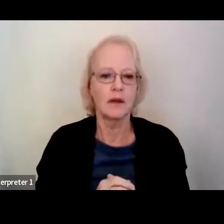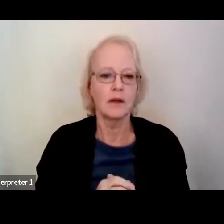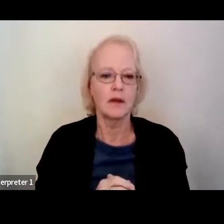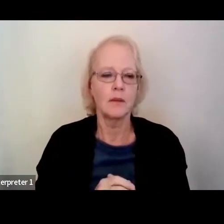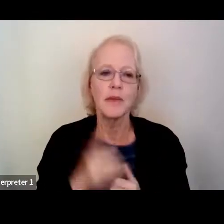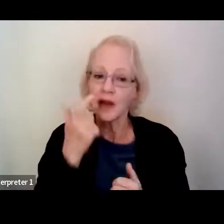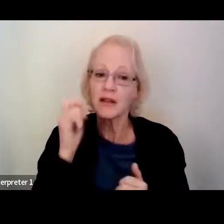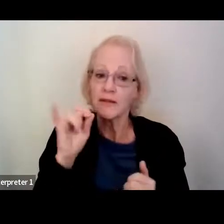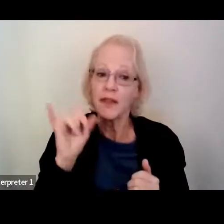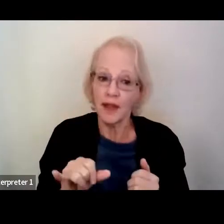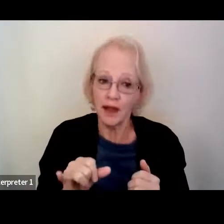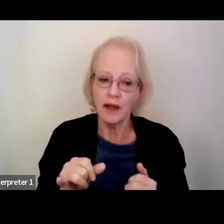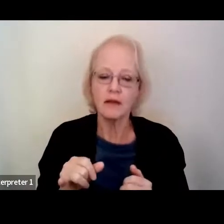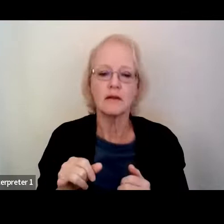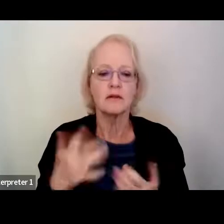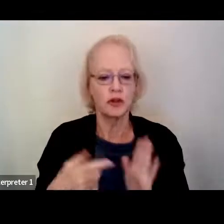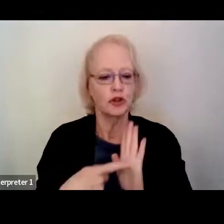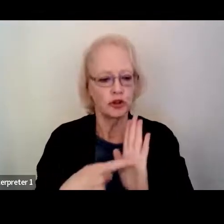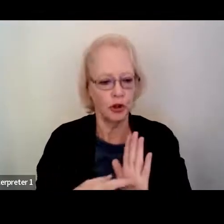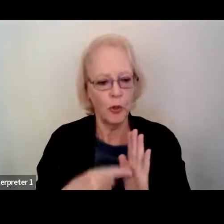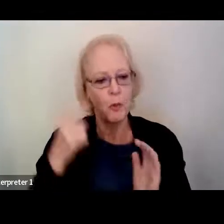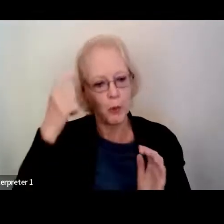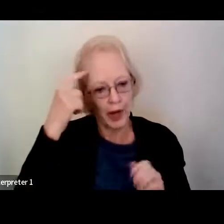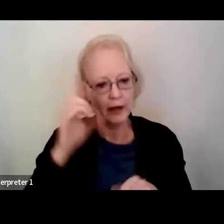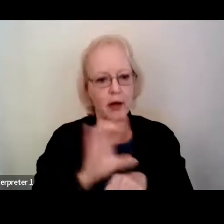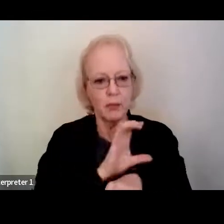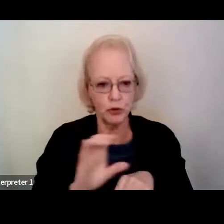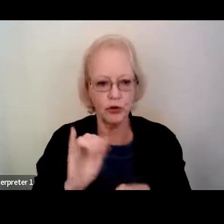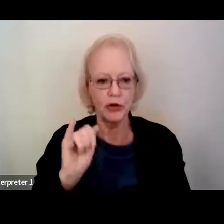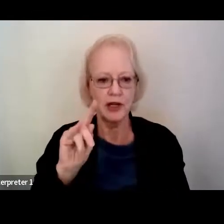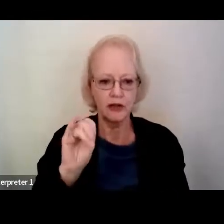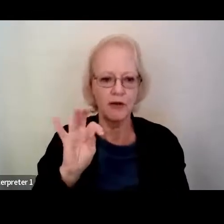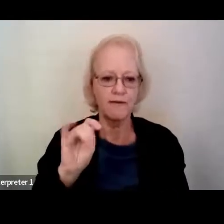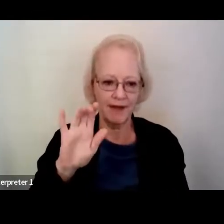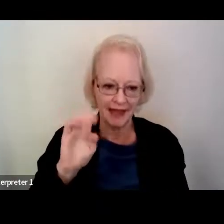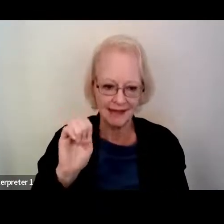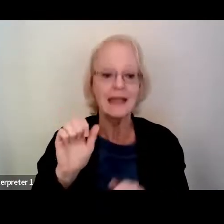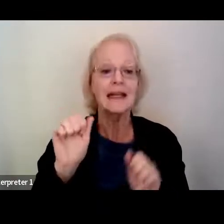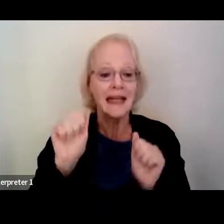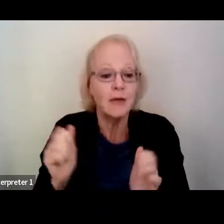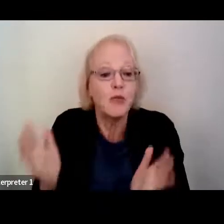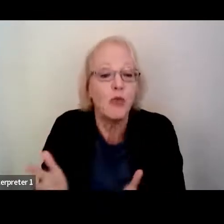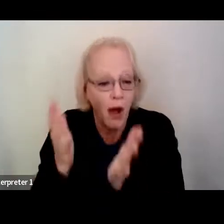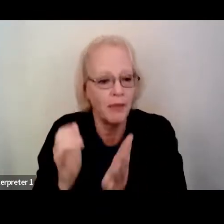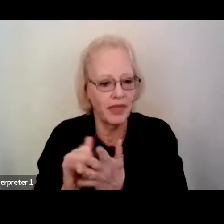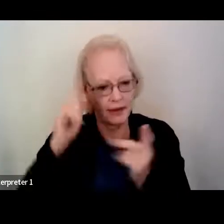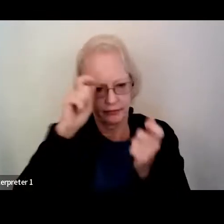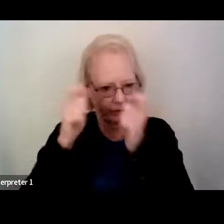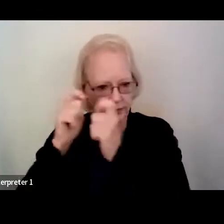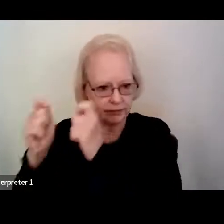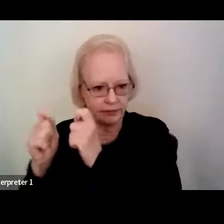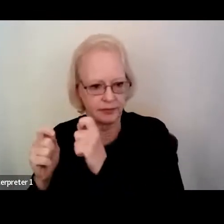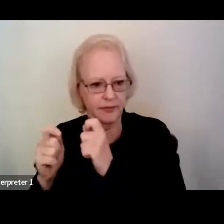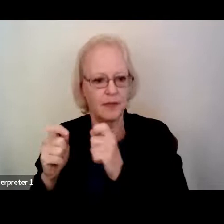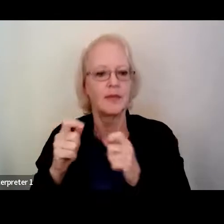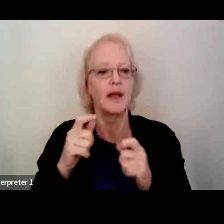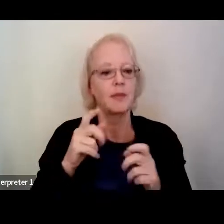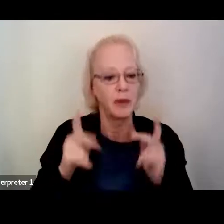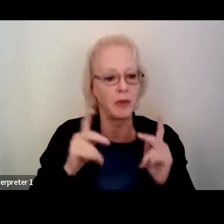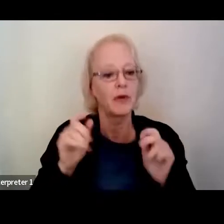that regard, they've shown that brain-computer interfaces can actually facilitate this, in some ways, as you learn new skills.